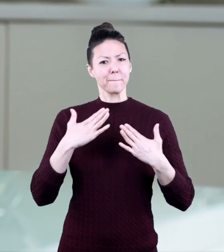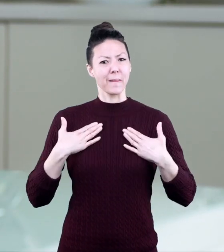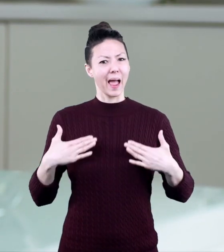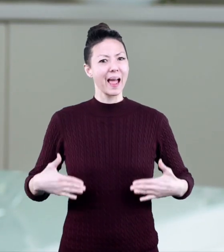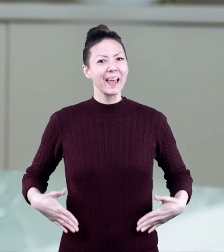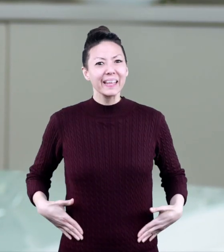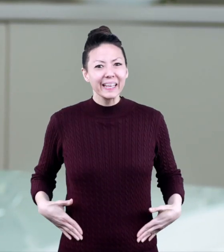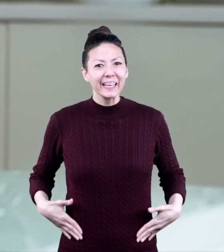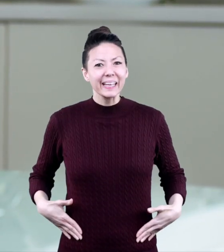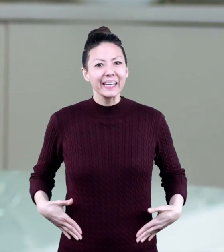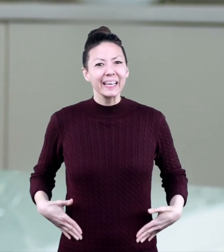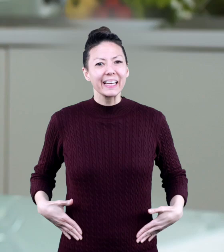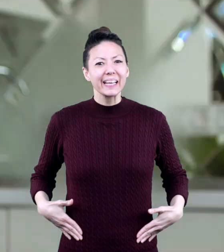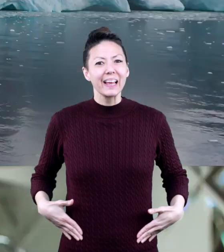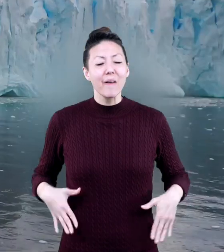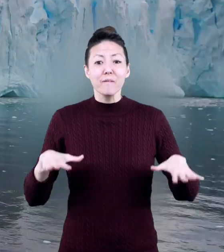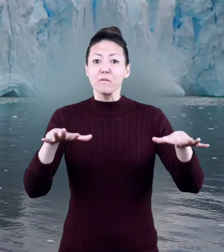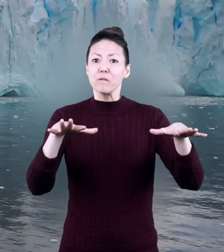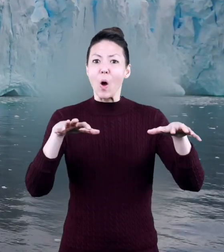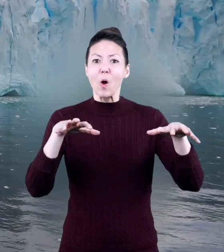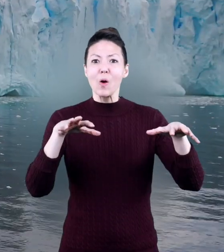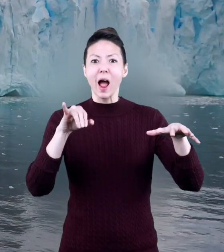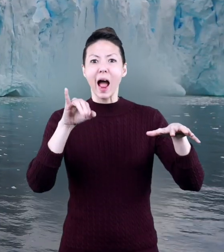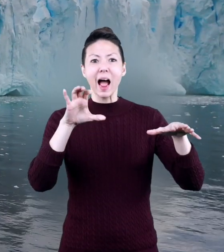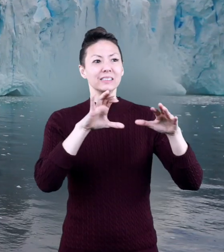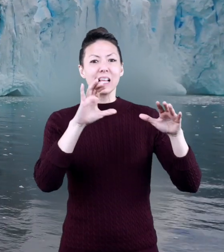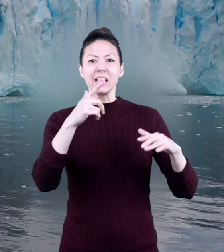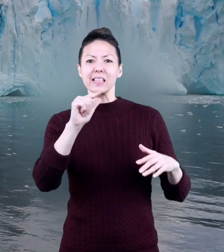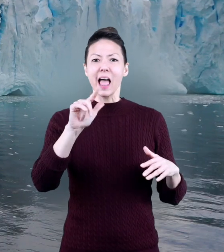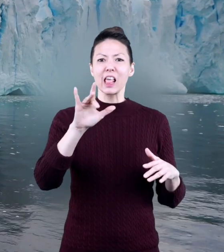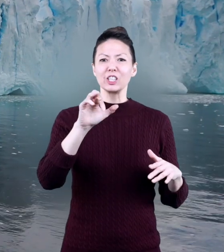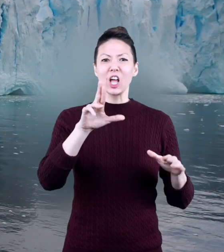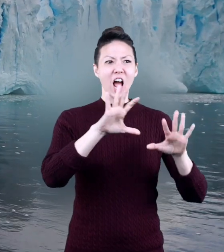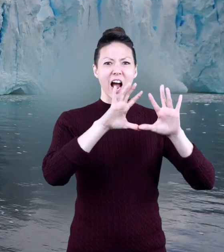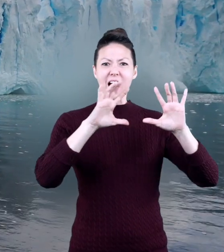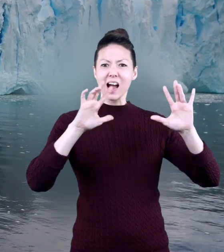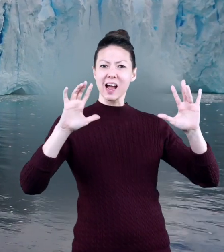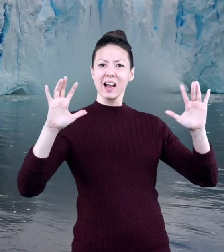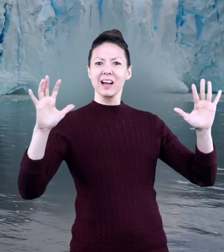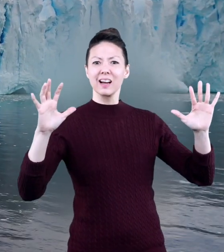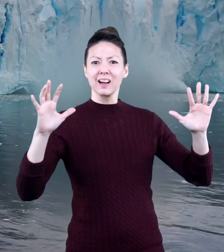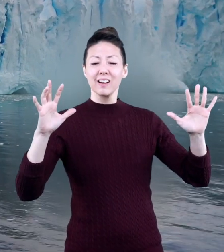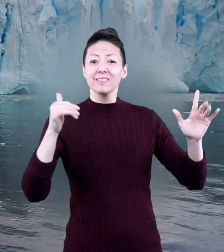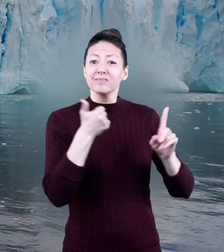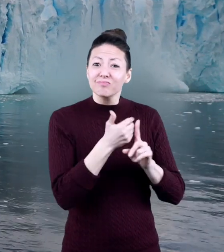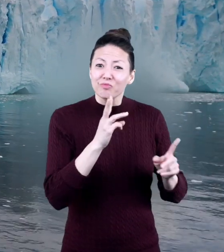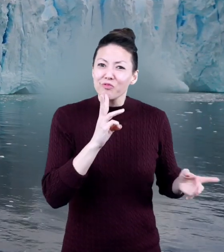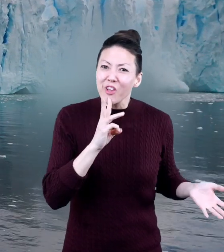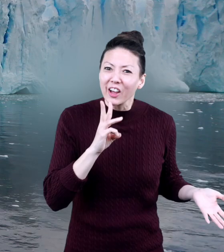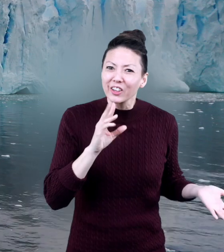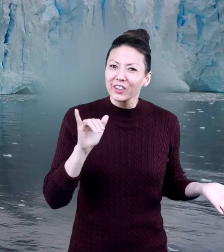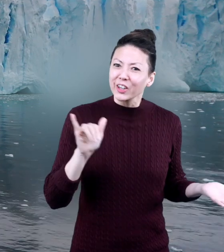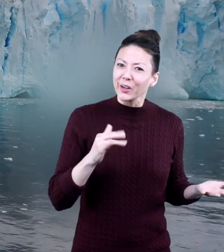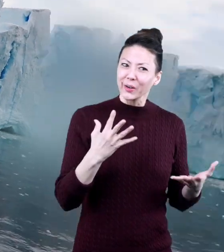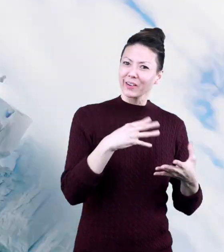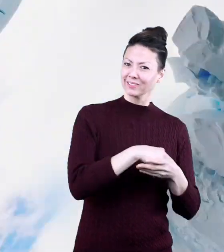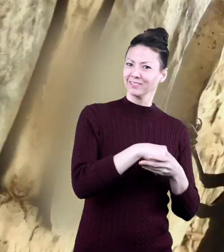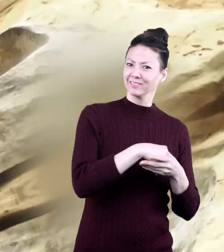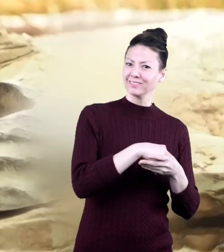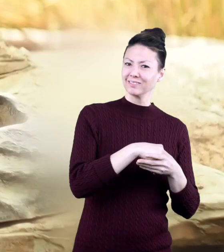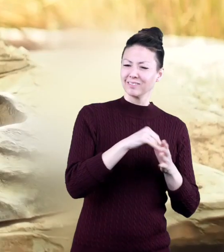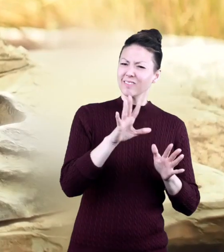inside your body and frozen ice caps and glaciers all contain water too